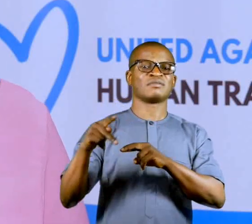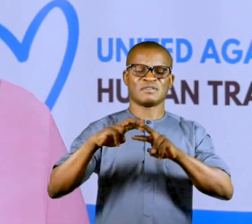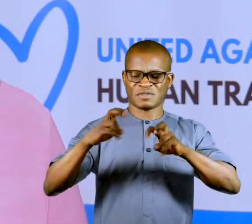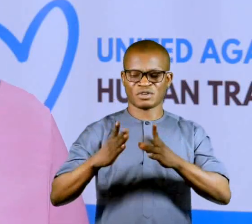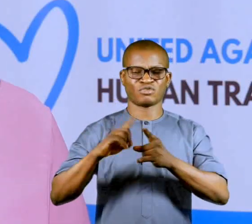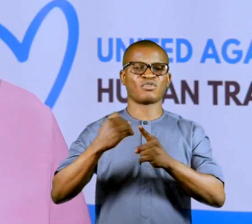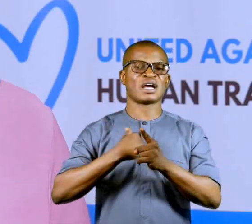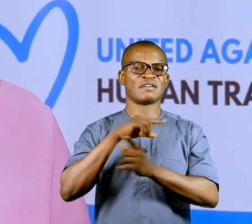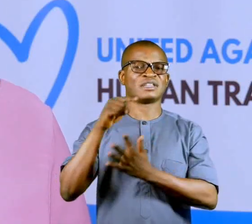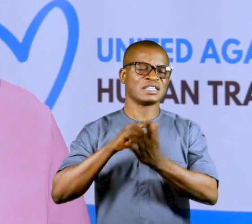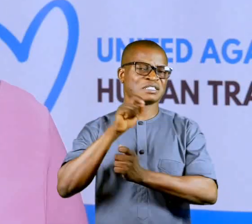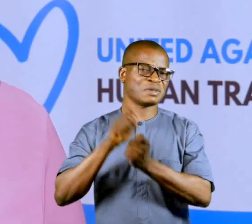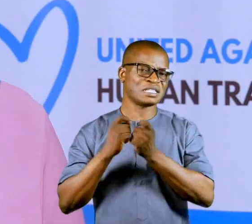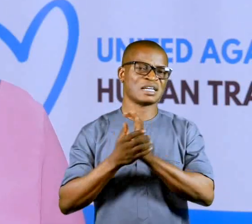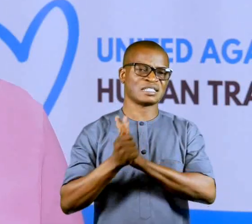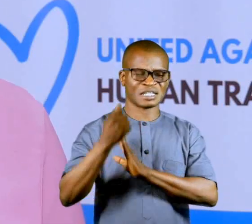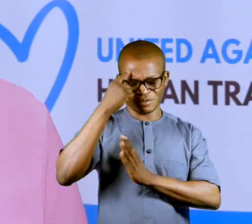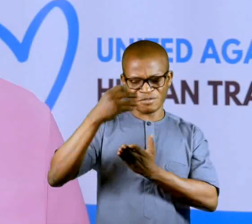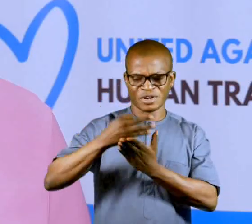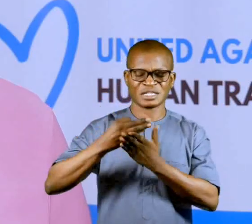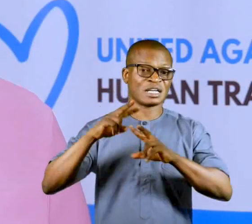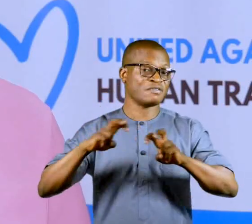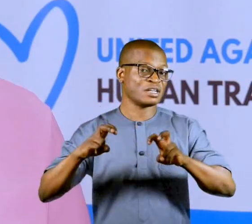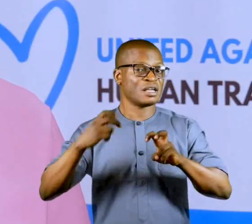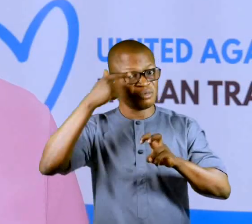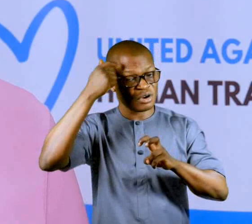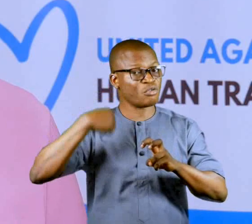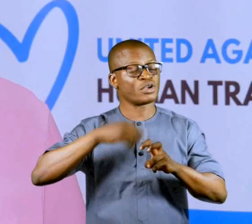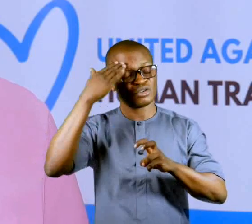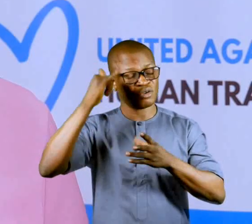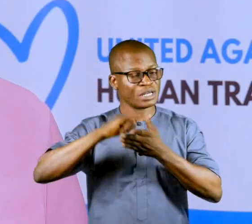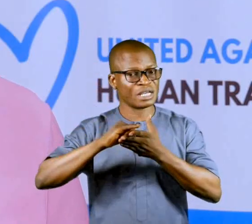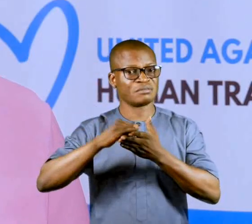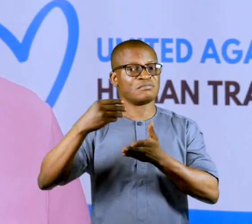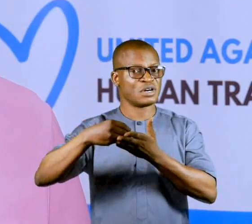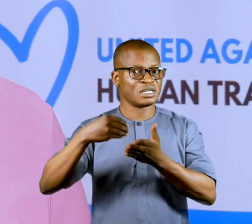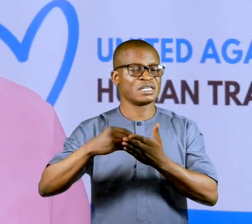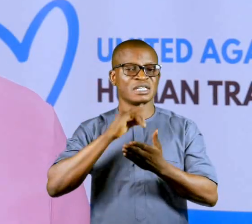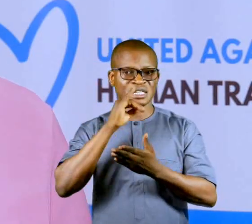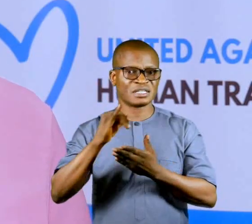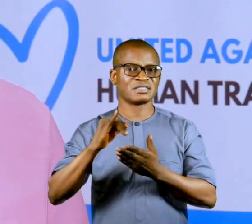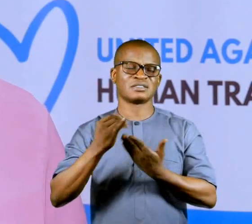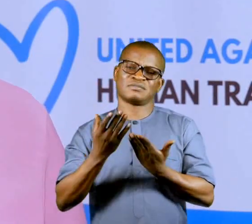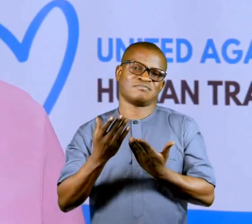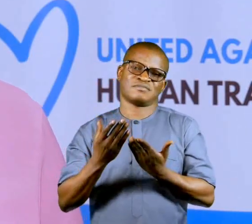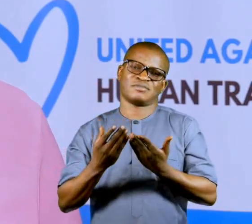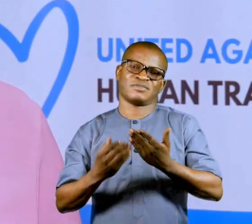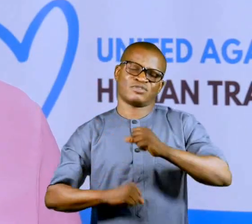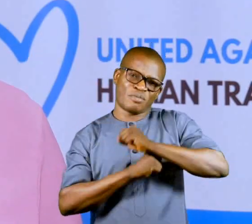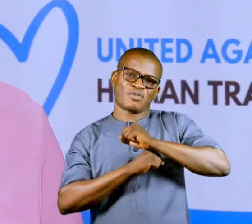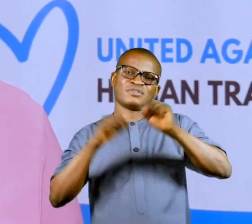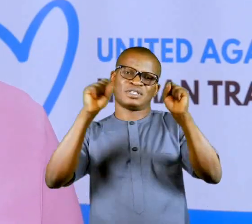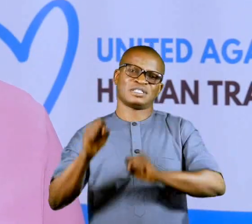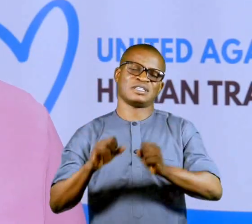to be able to have these specialized skills for financial investigation because we know that the money is actually the oxygen which the